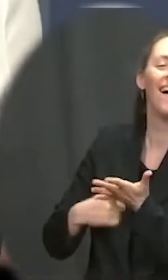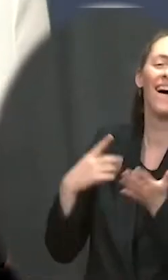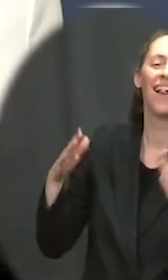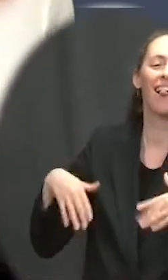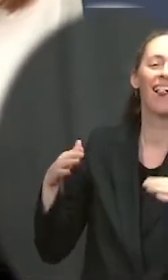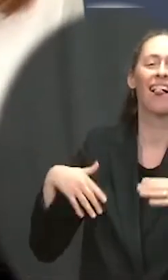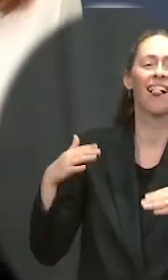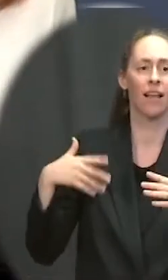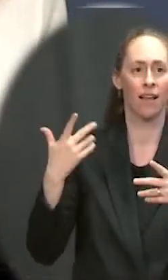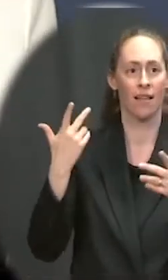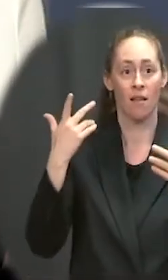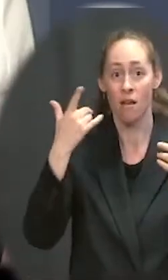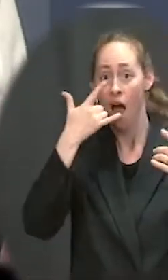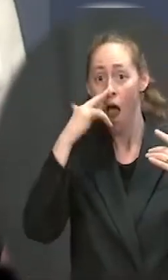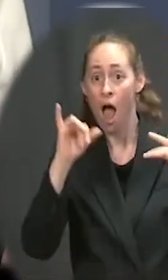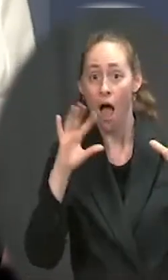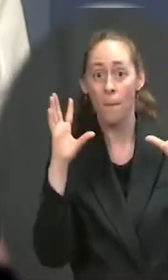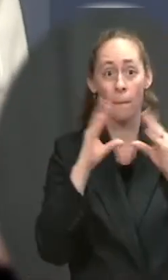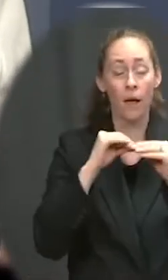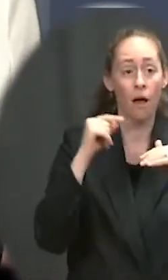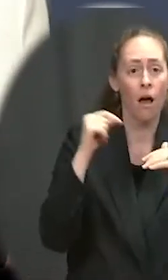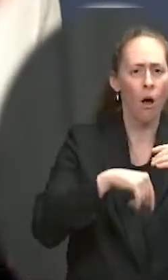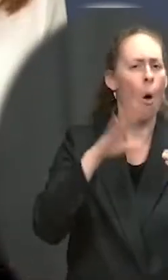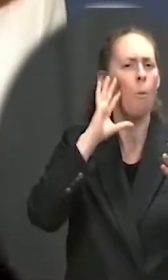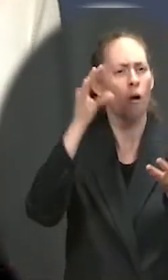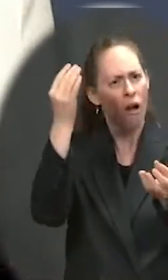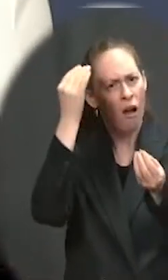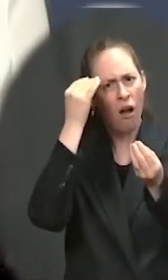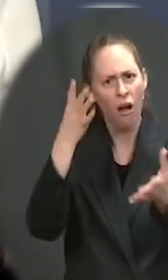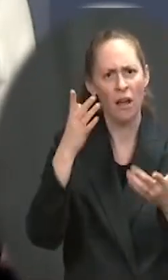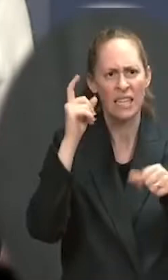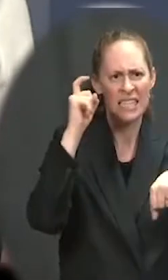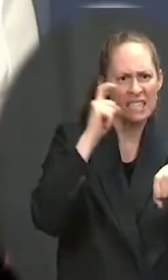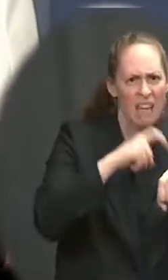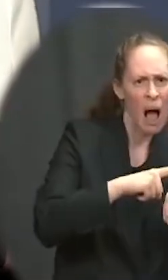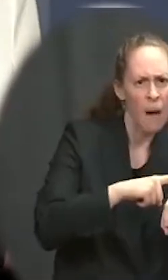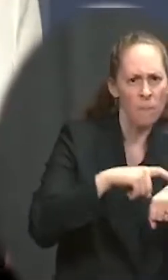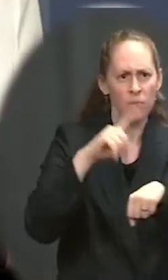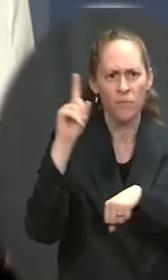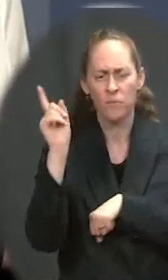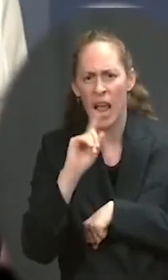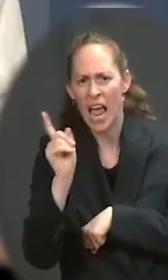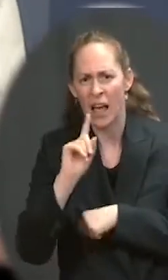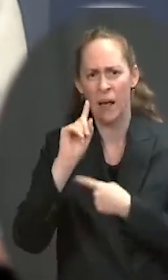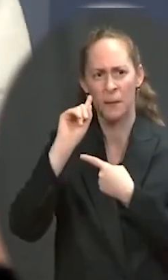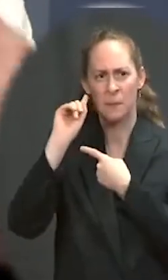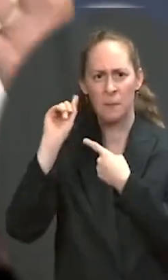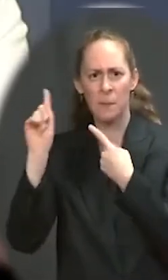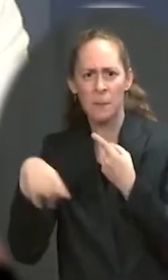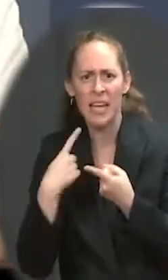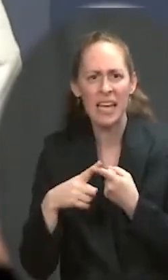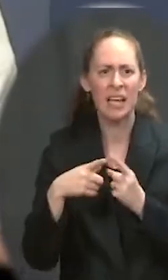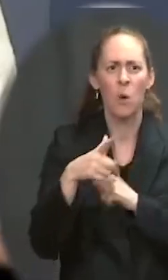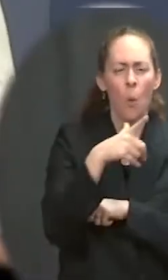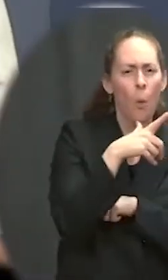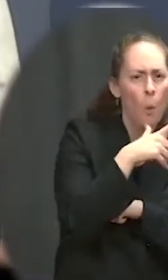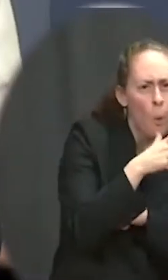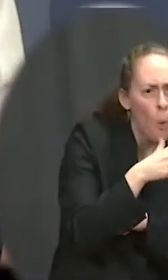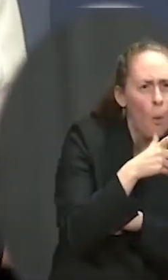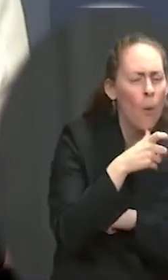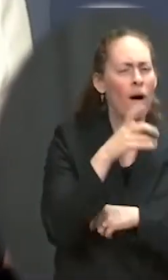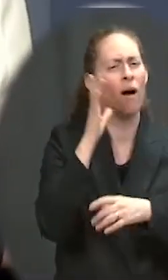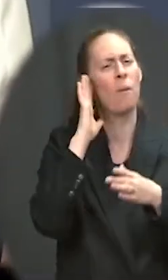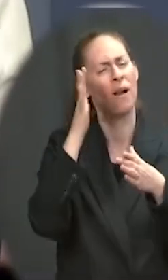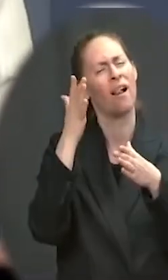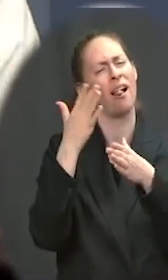or any confirmed details, of timing, location, date, participation, we will, of course, share that with you.